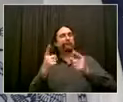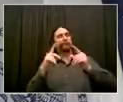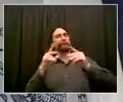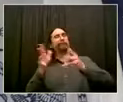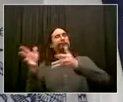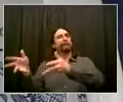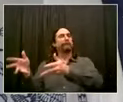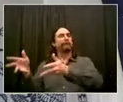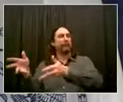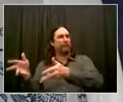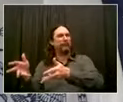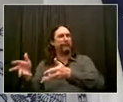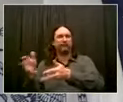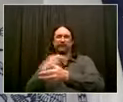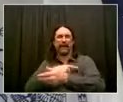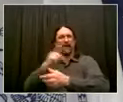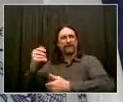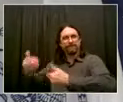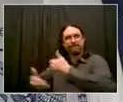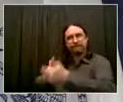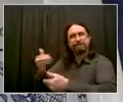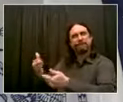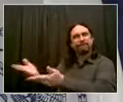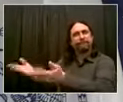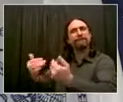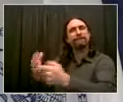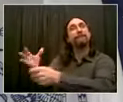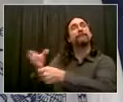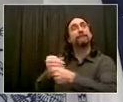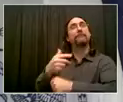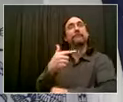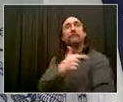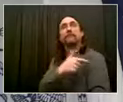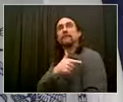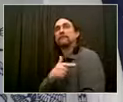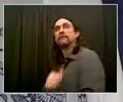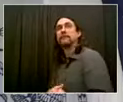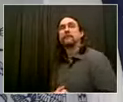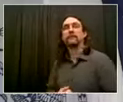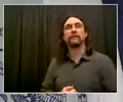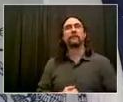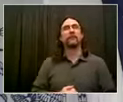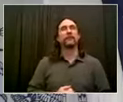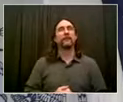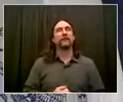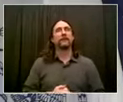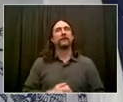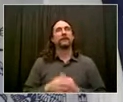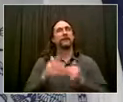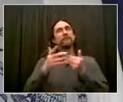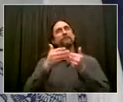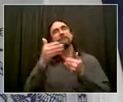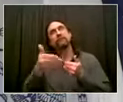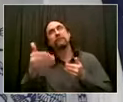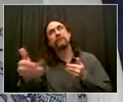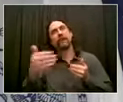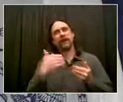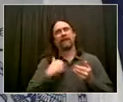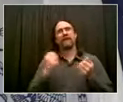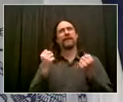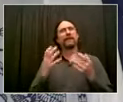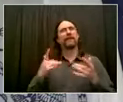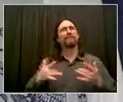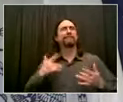exciting opportunities. I mean, the other day, what we did with the Museum of Natural History is the shape of things to come. You know, folks are coming there,